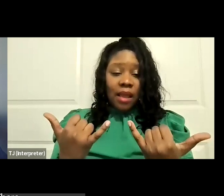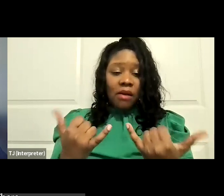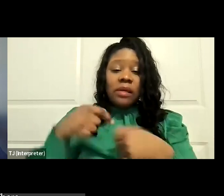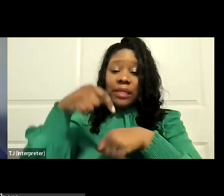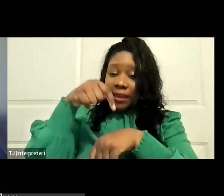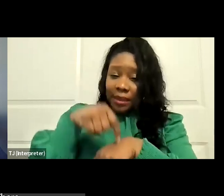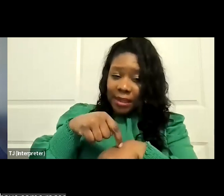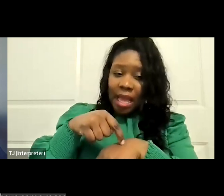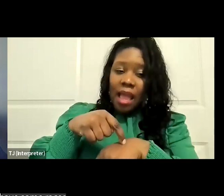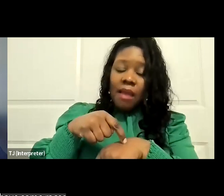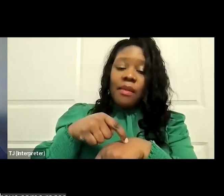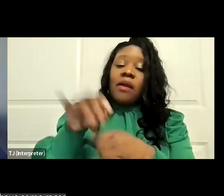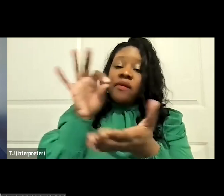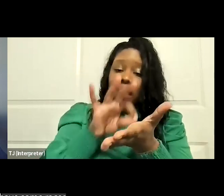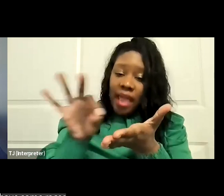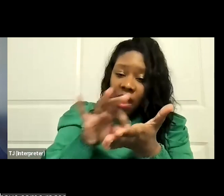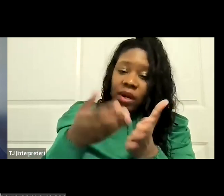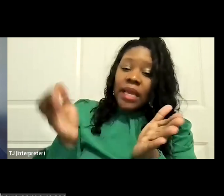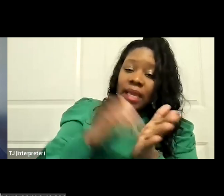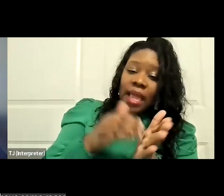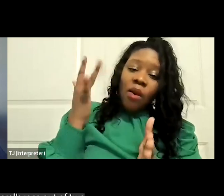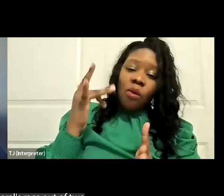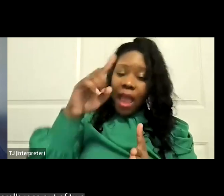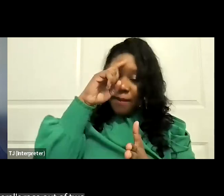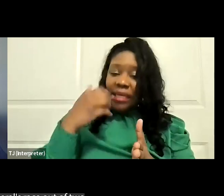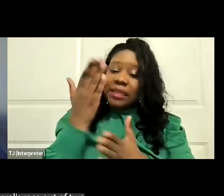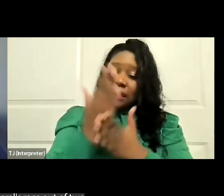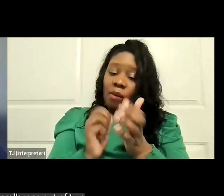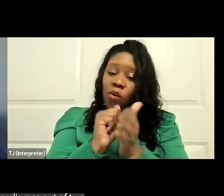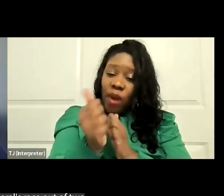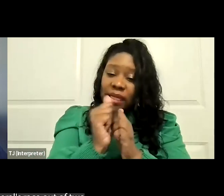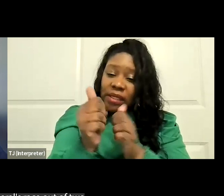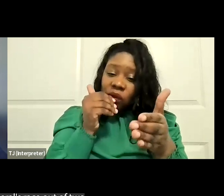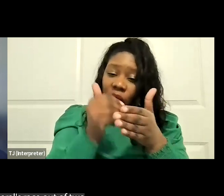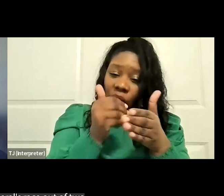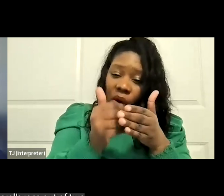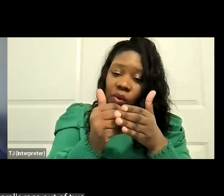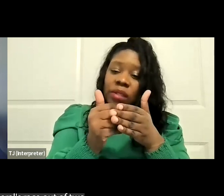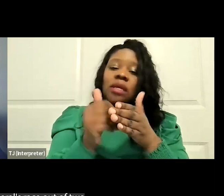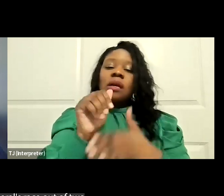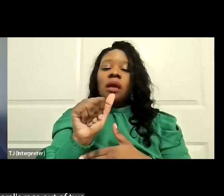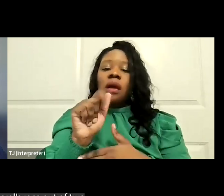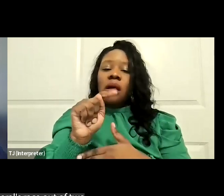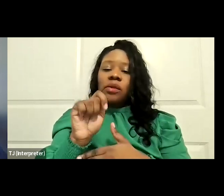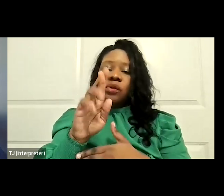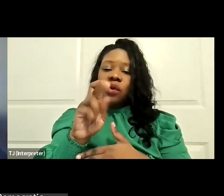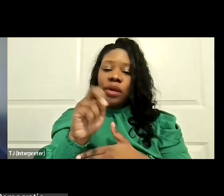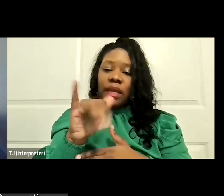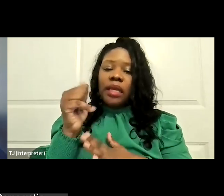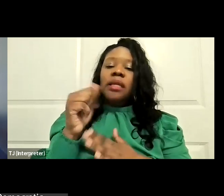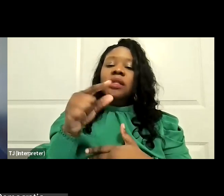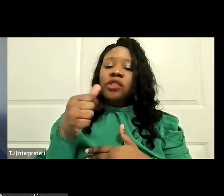of recounts because we have some races that are so close. Our attorney general's race out of 2.5 million ballots cast